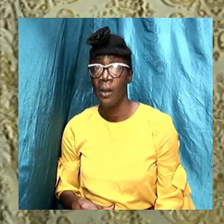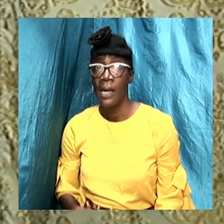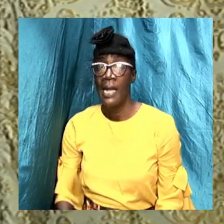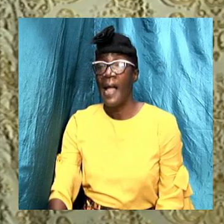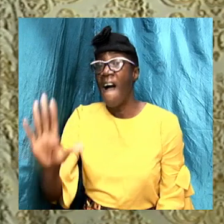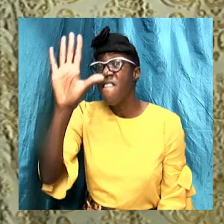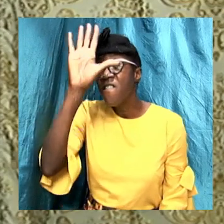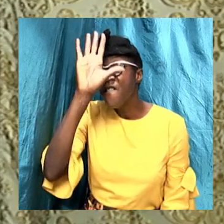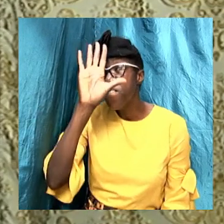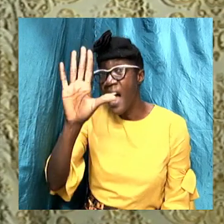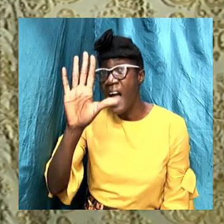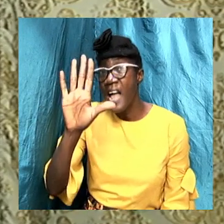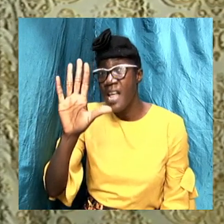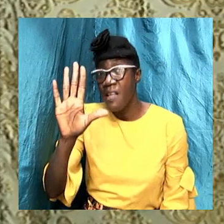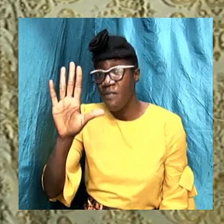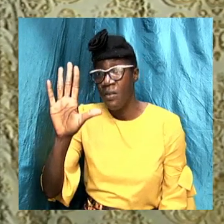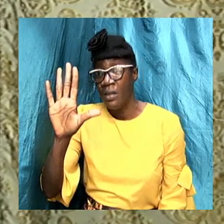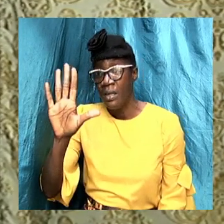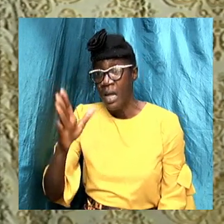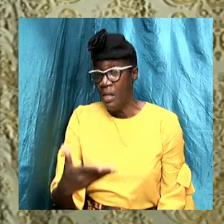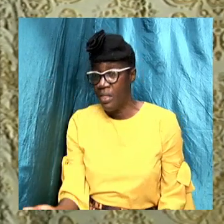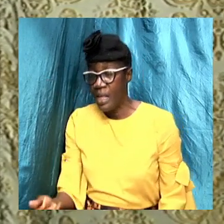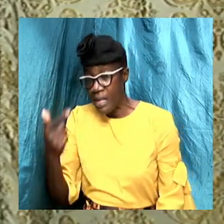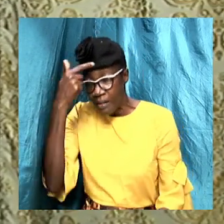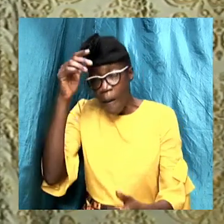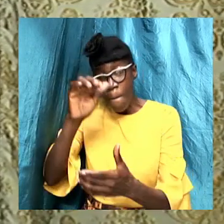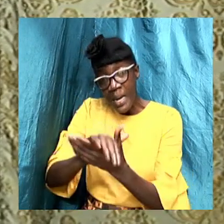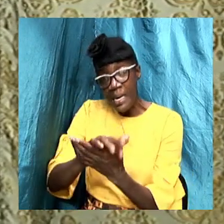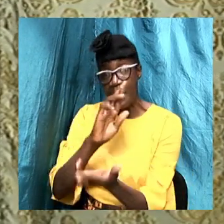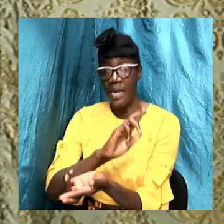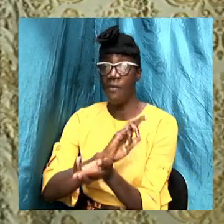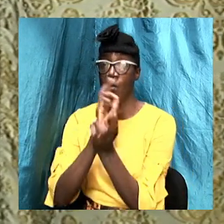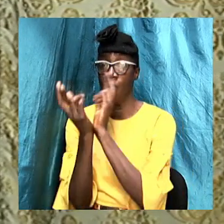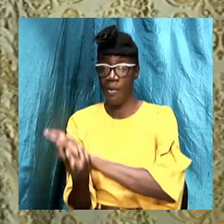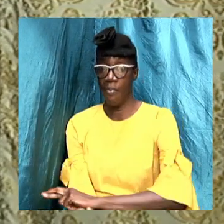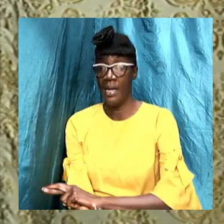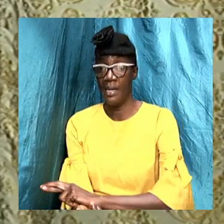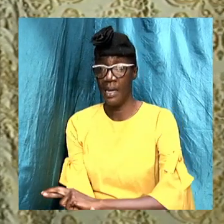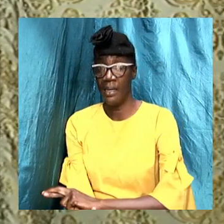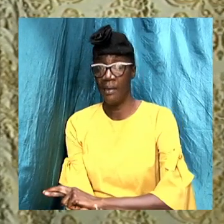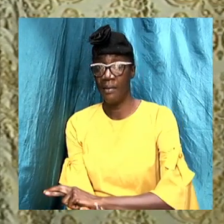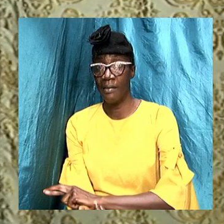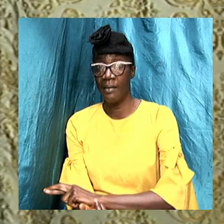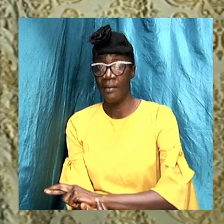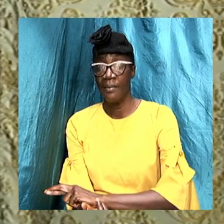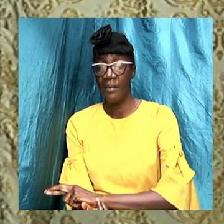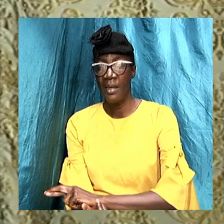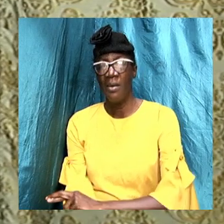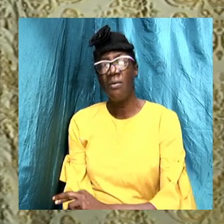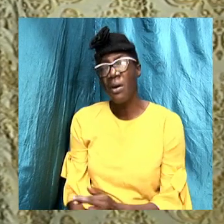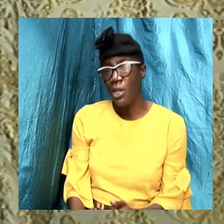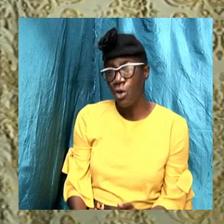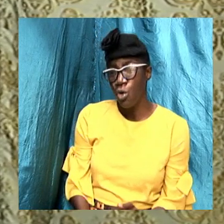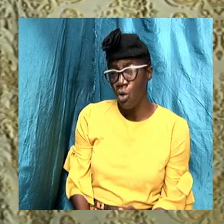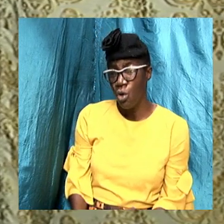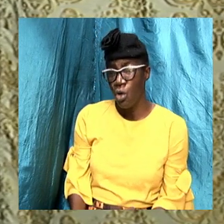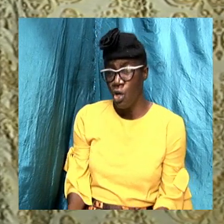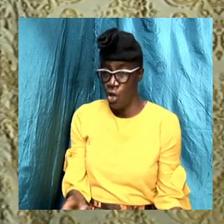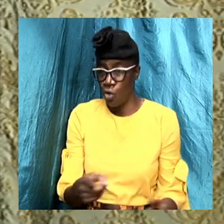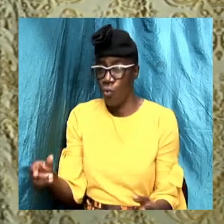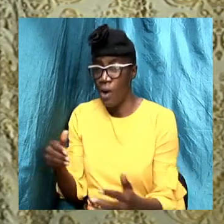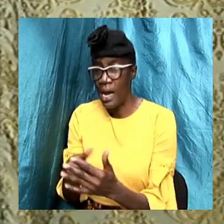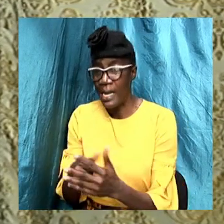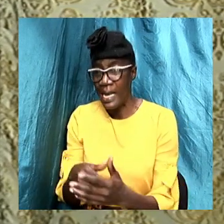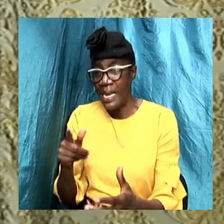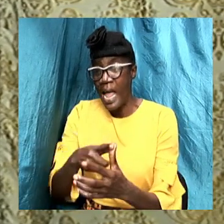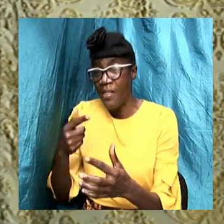basic components. Belief, which we went through, repentance, which we will do a quick recap on. And then we will look at